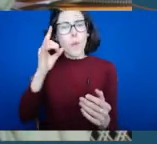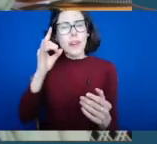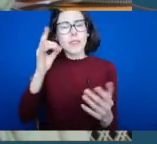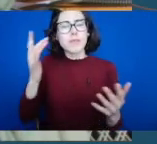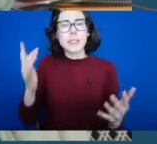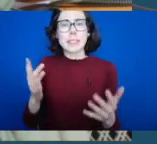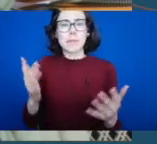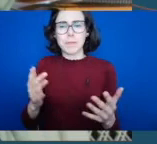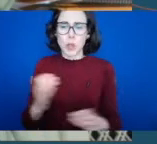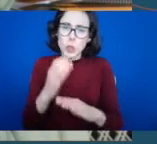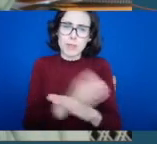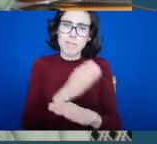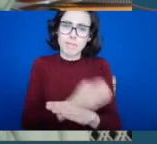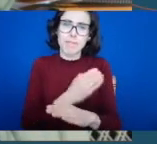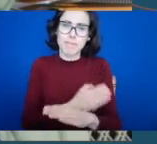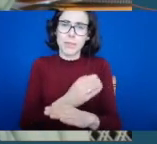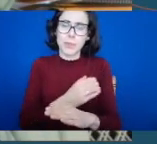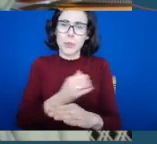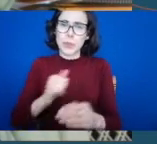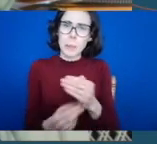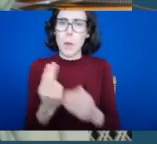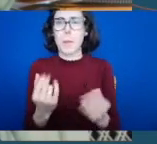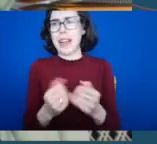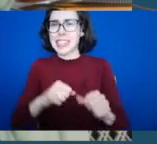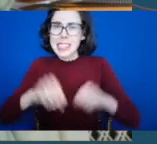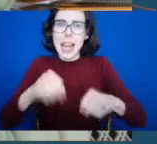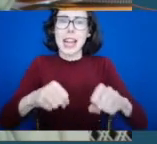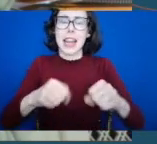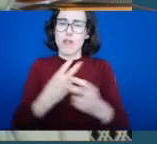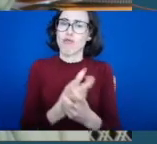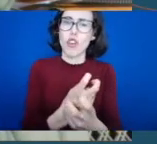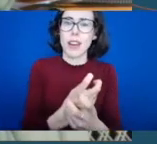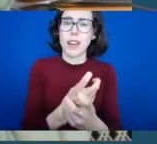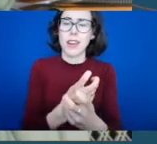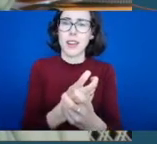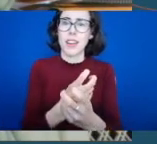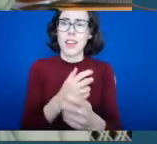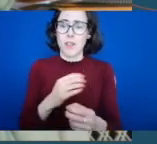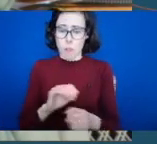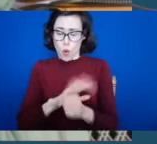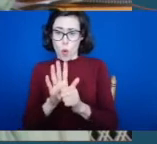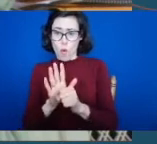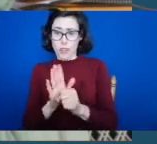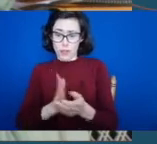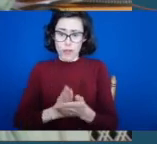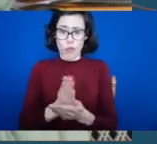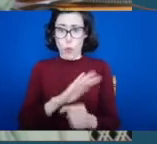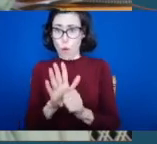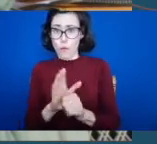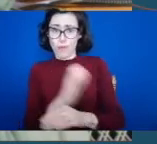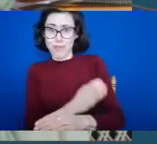and exercise and cycling, running and many other recreation activities that happened during the COVID crisis. So we've actually, we've seen